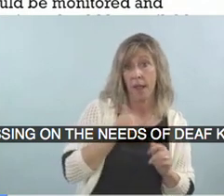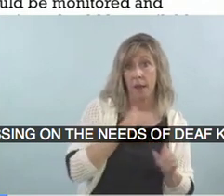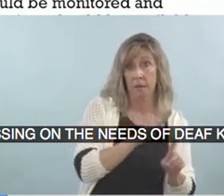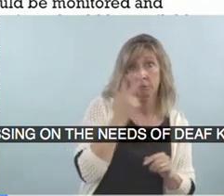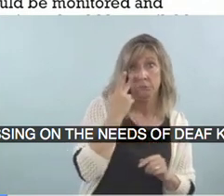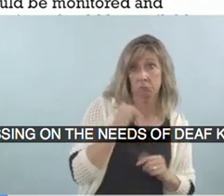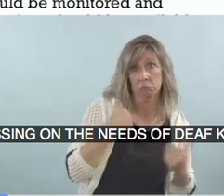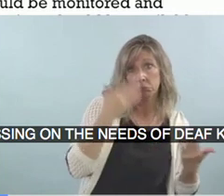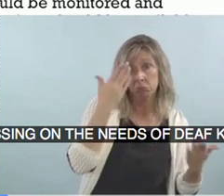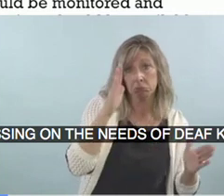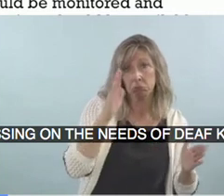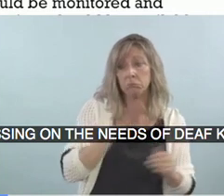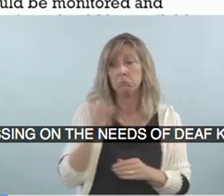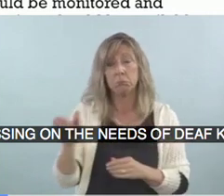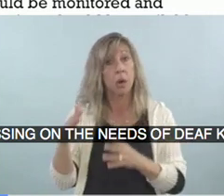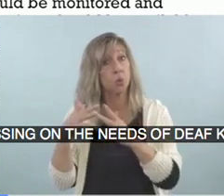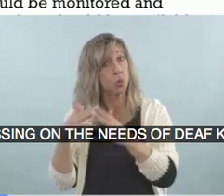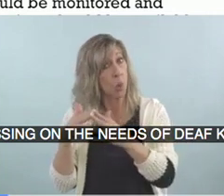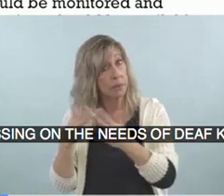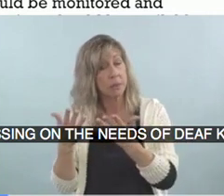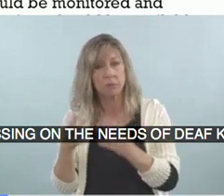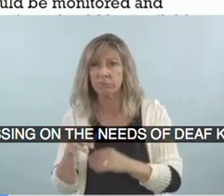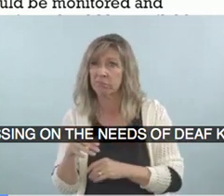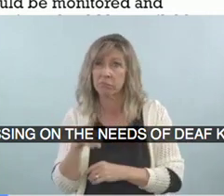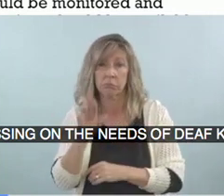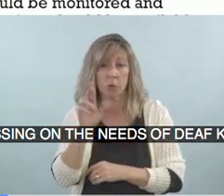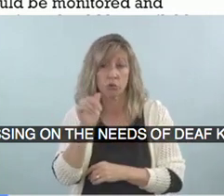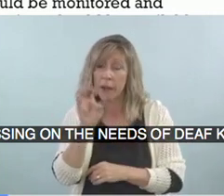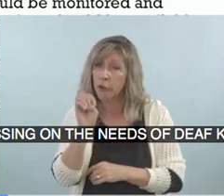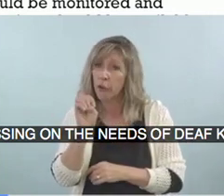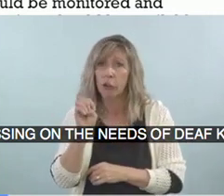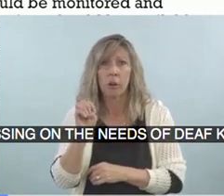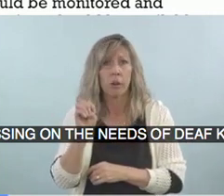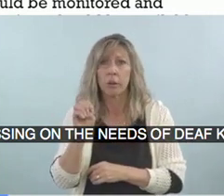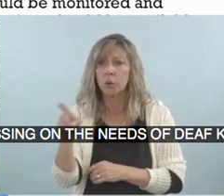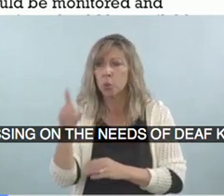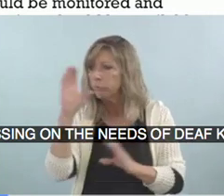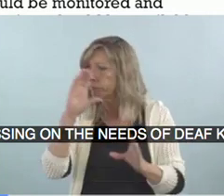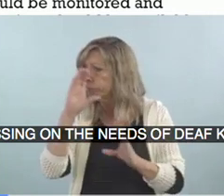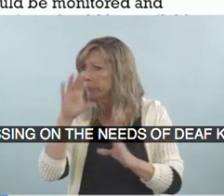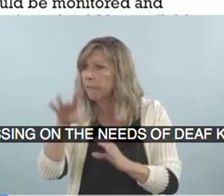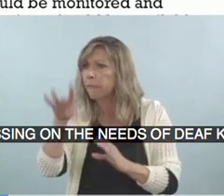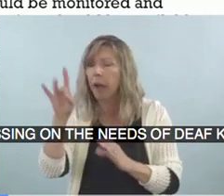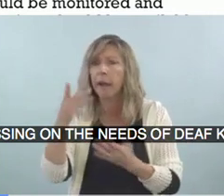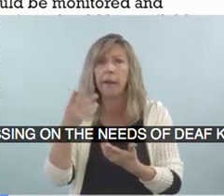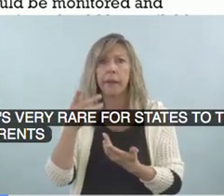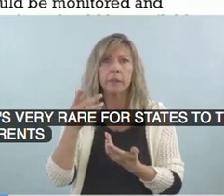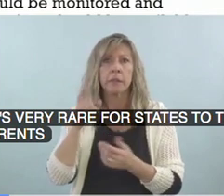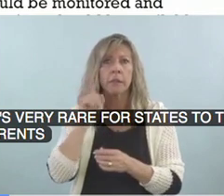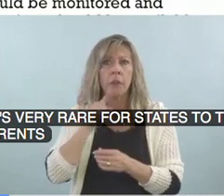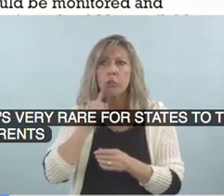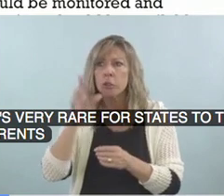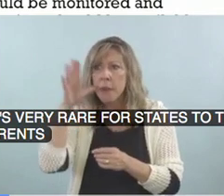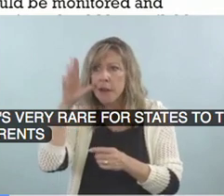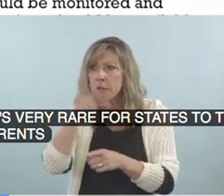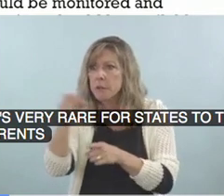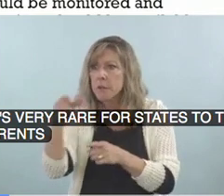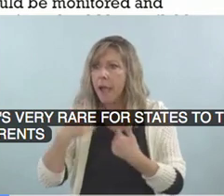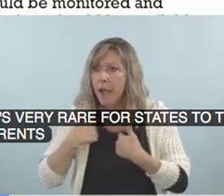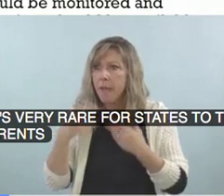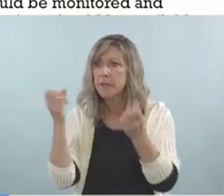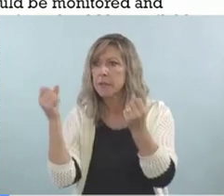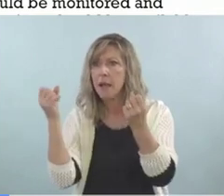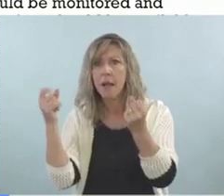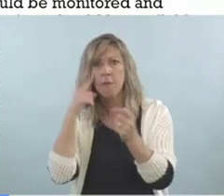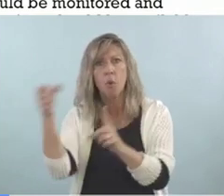for states to, um, try to identify and search for foster parents, you know, sign language. That's really not hard to